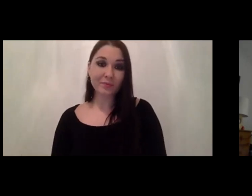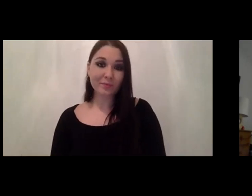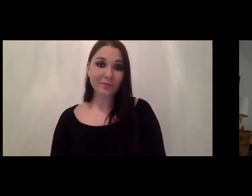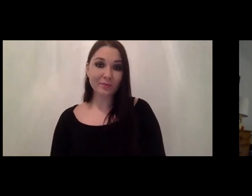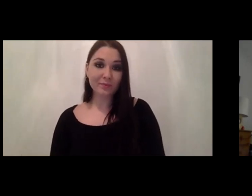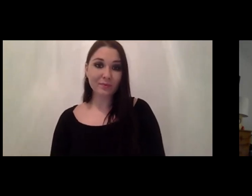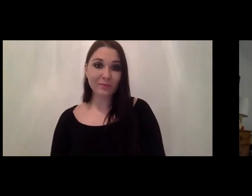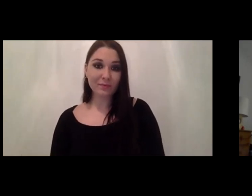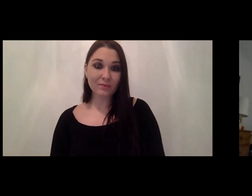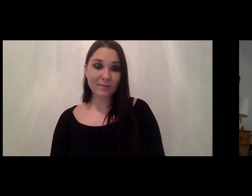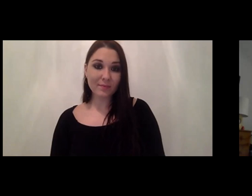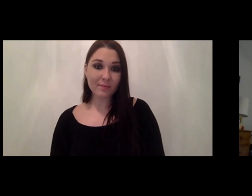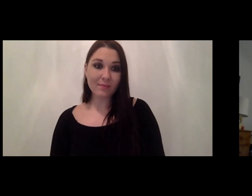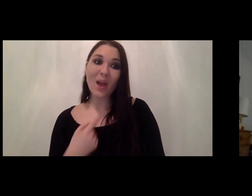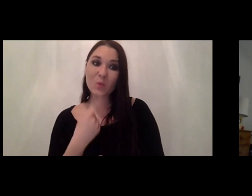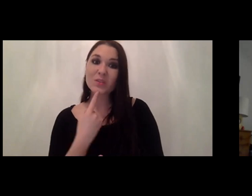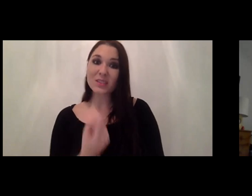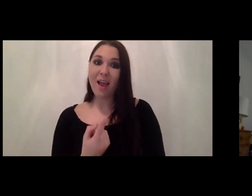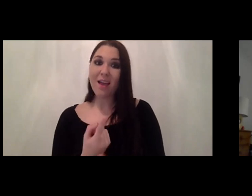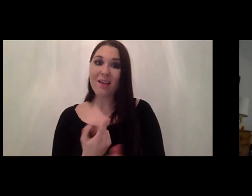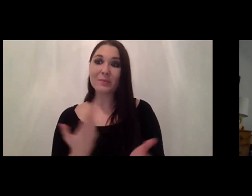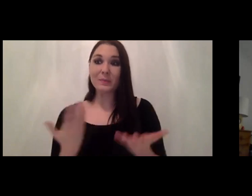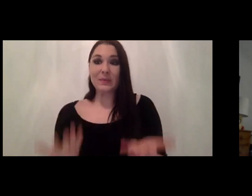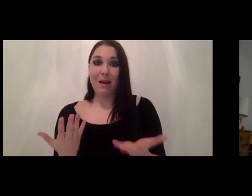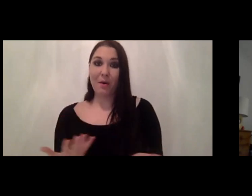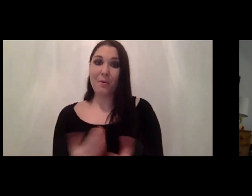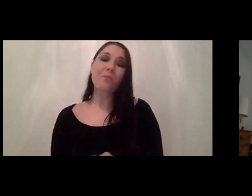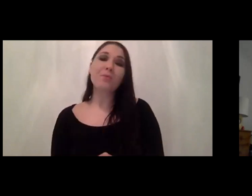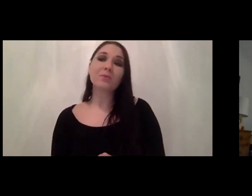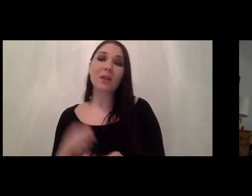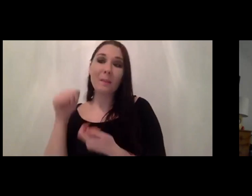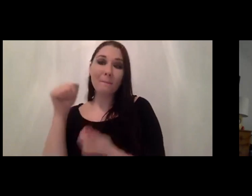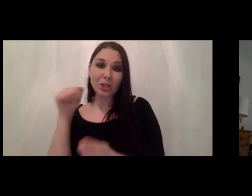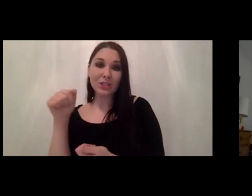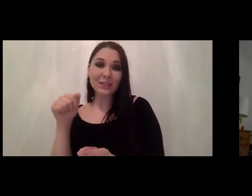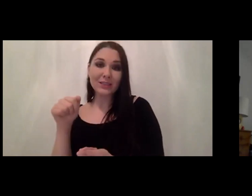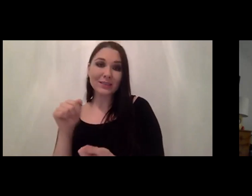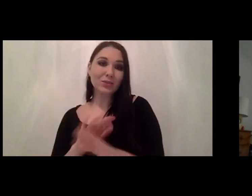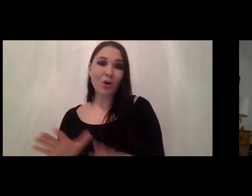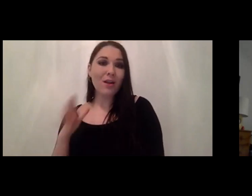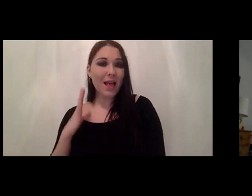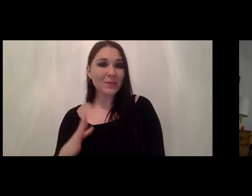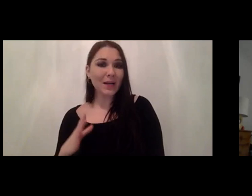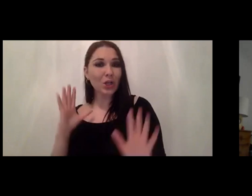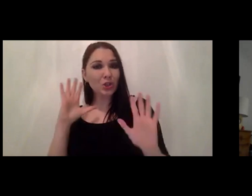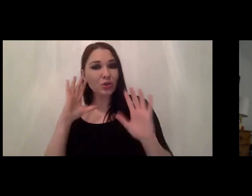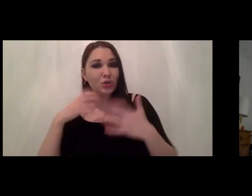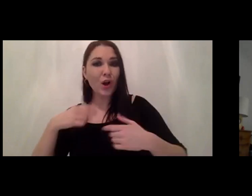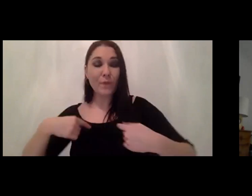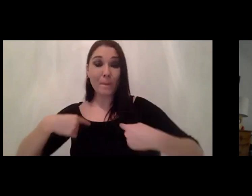in time i would say um the budget is not necessarily a concern from my point of view